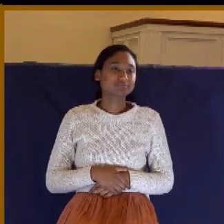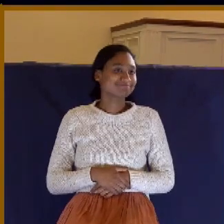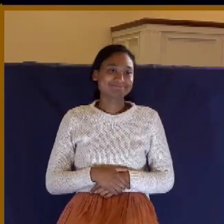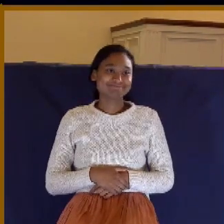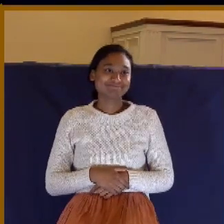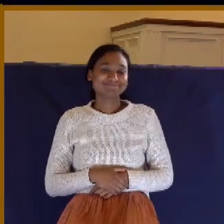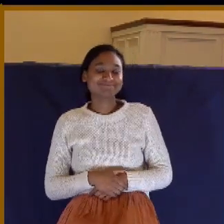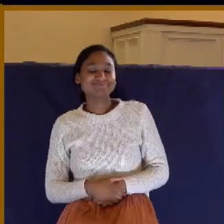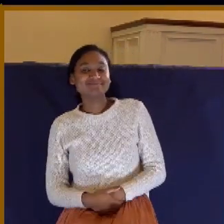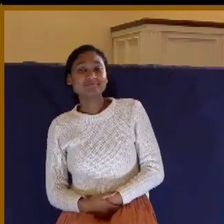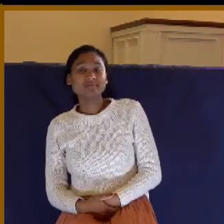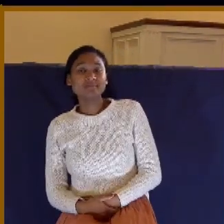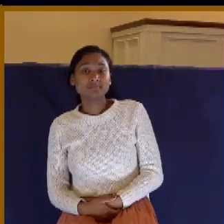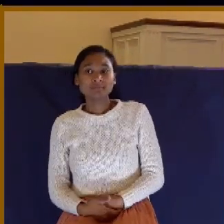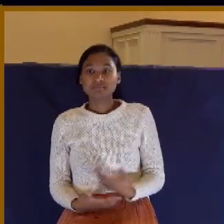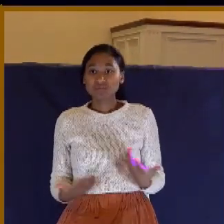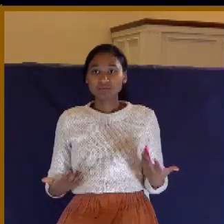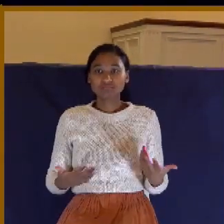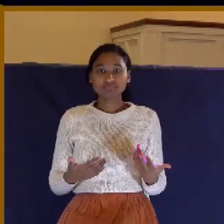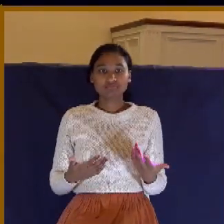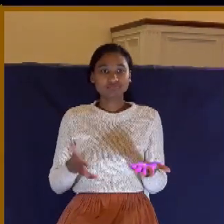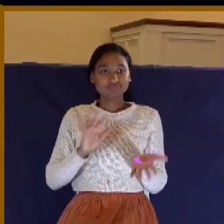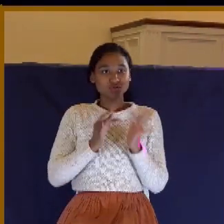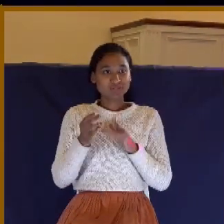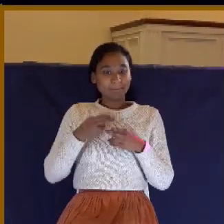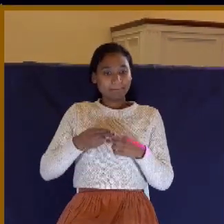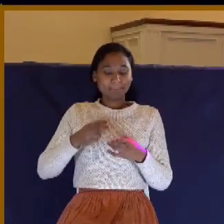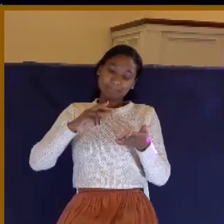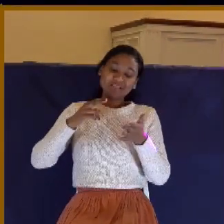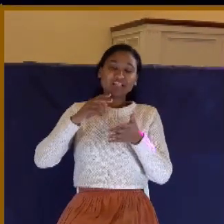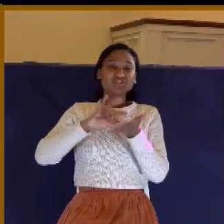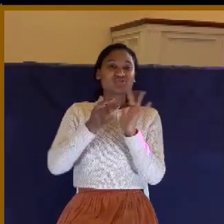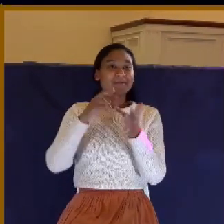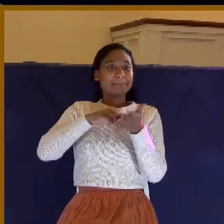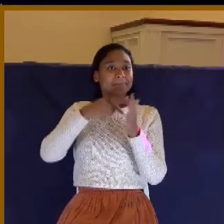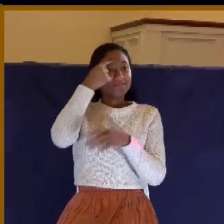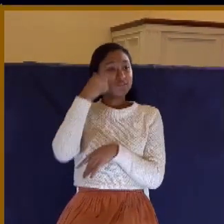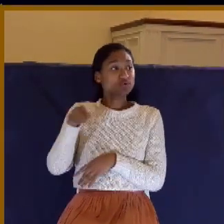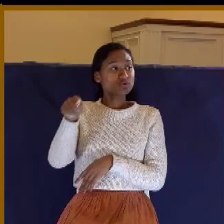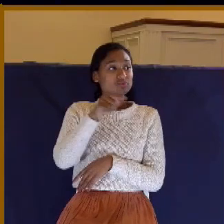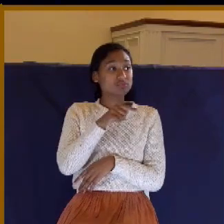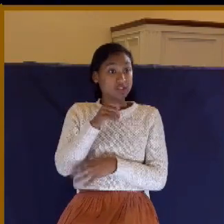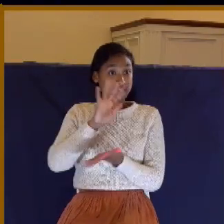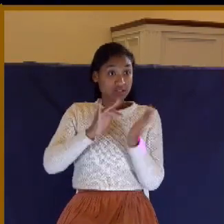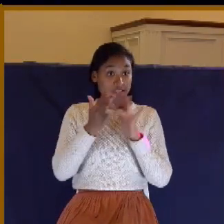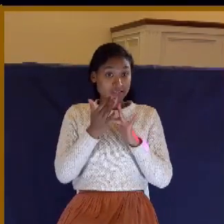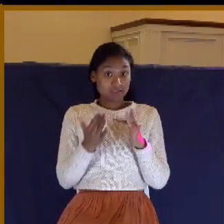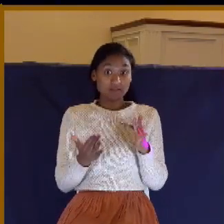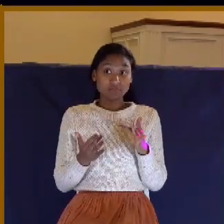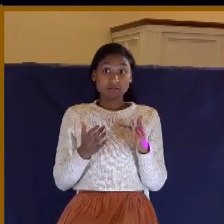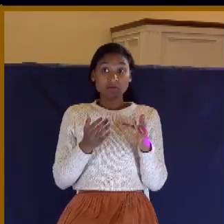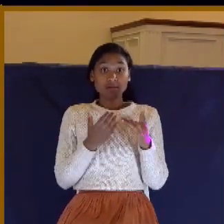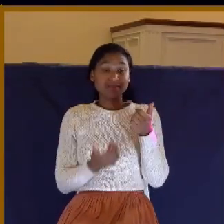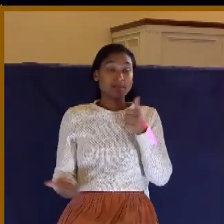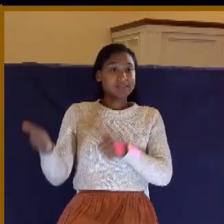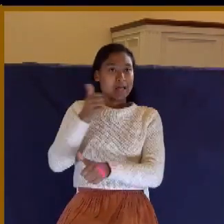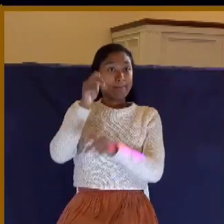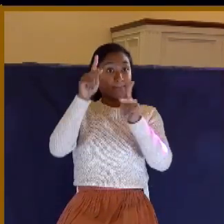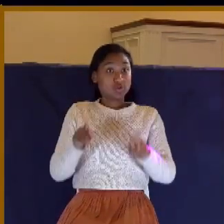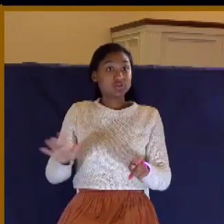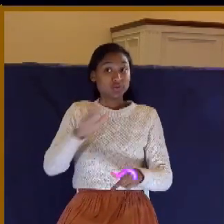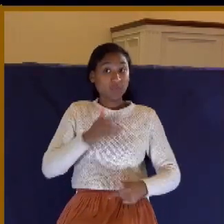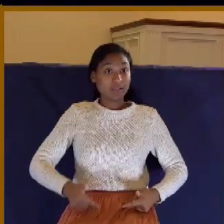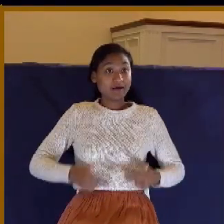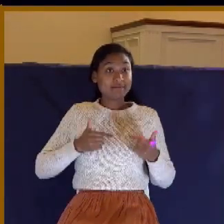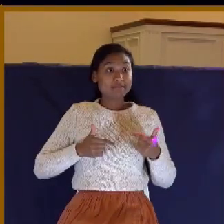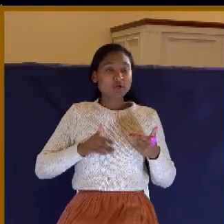So, what does Jesus mean to you? Is he the dominant person in your life now that you became a Christian? Is your knowledge of